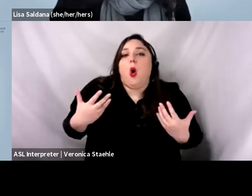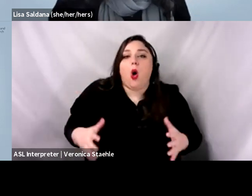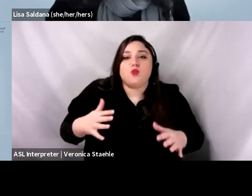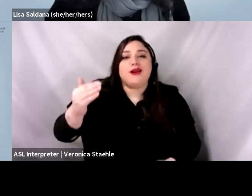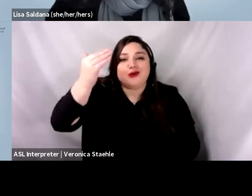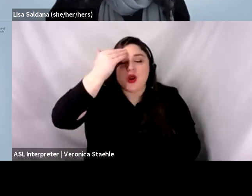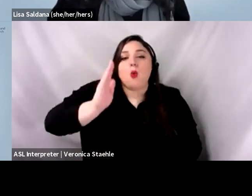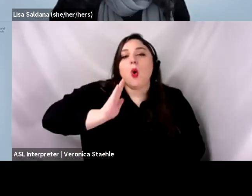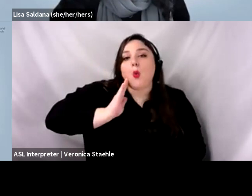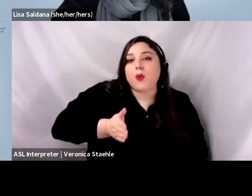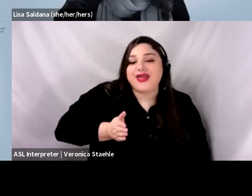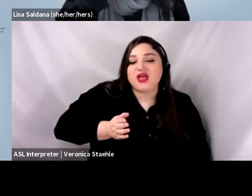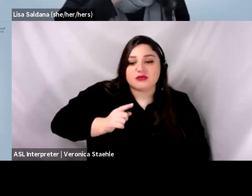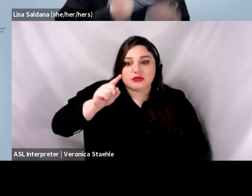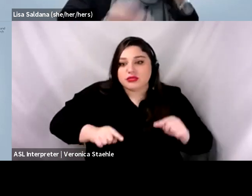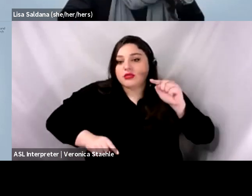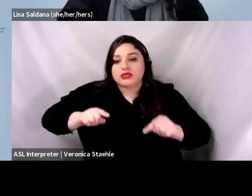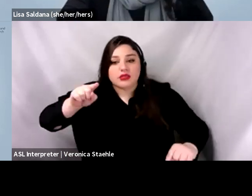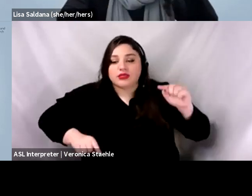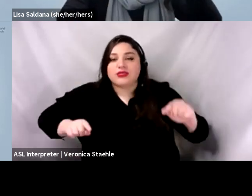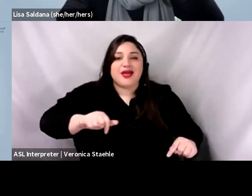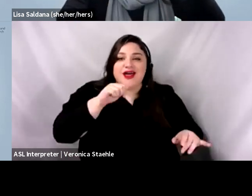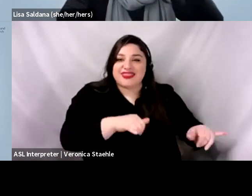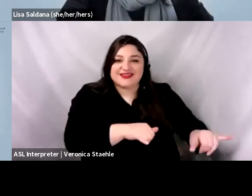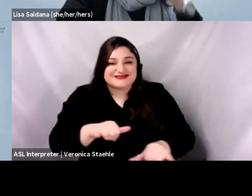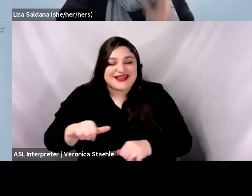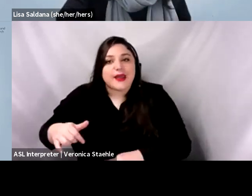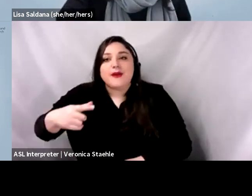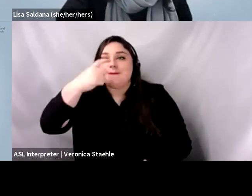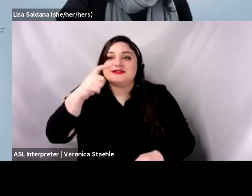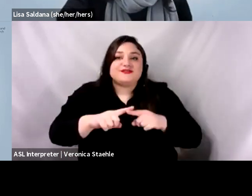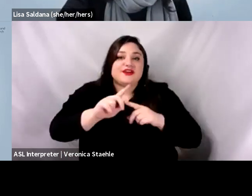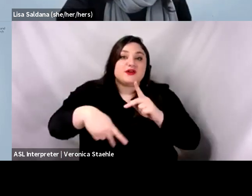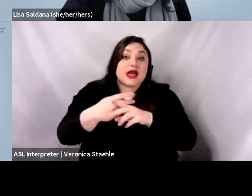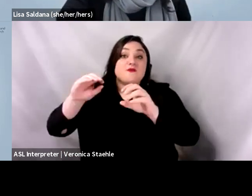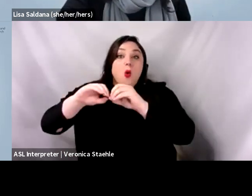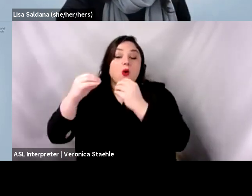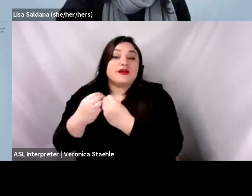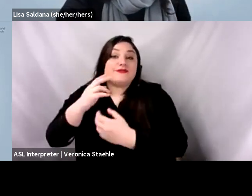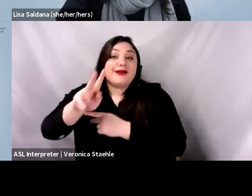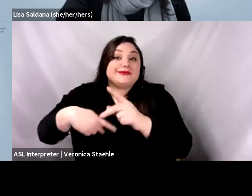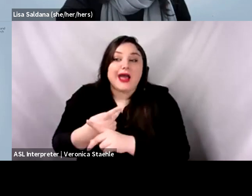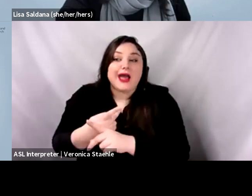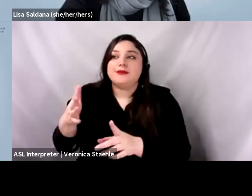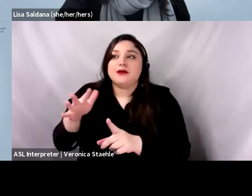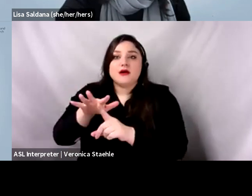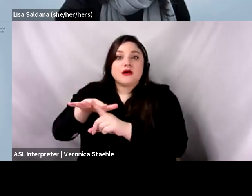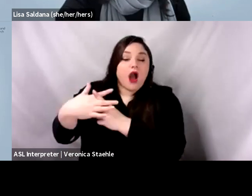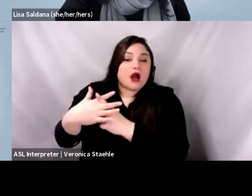sorts of dimensions, you know, different organizational types, context, organizational size, uh,